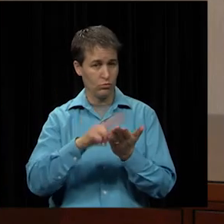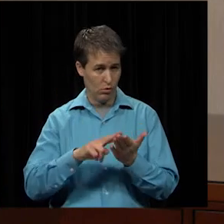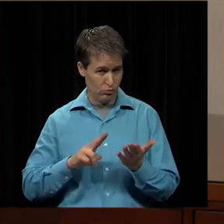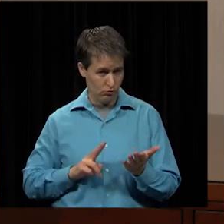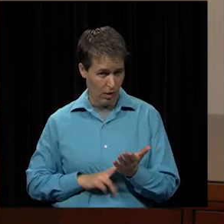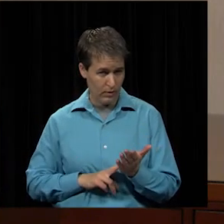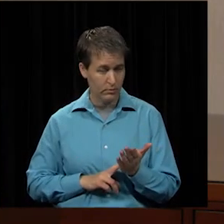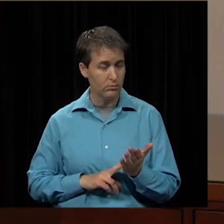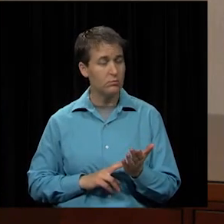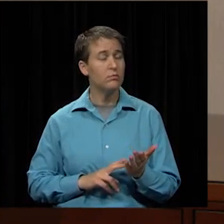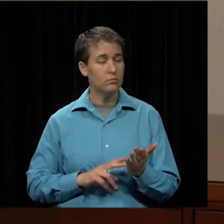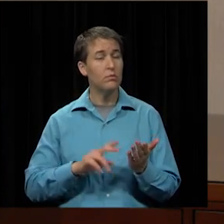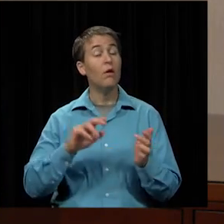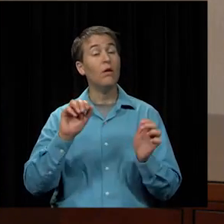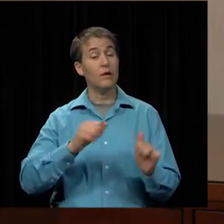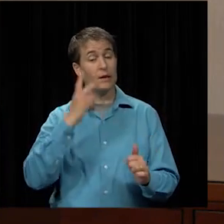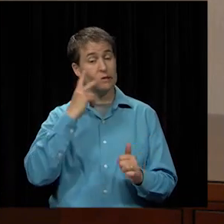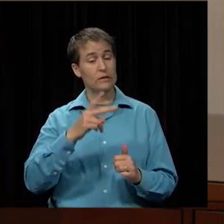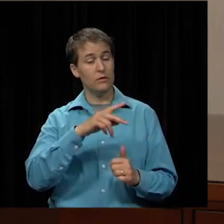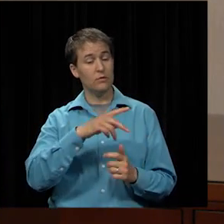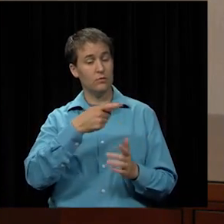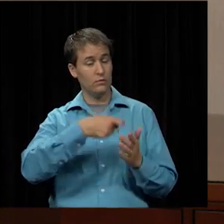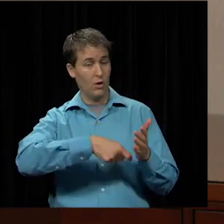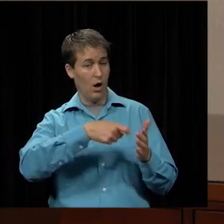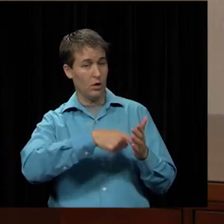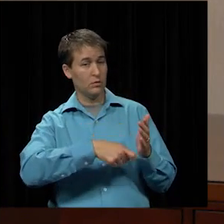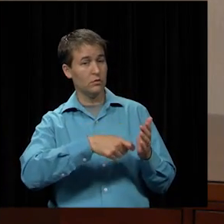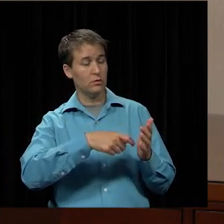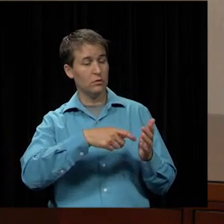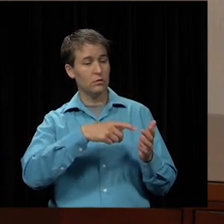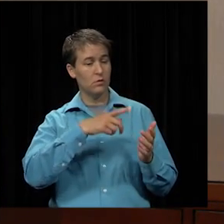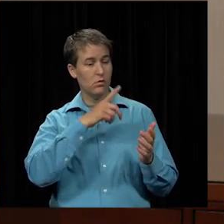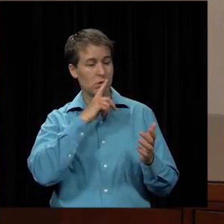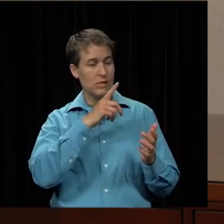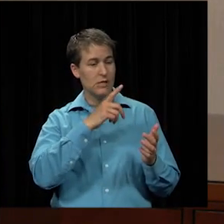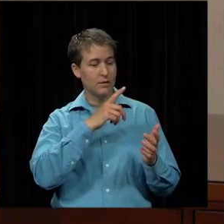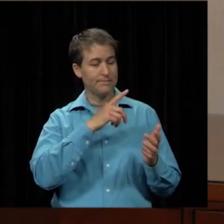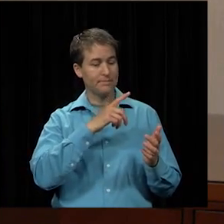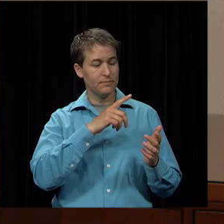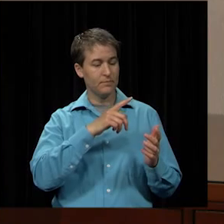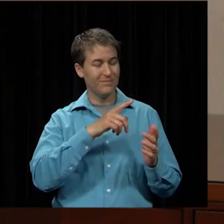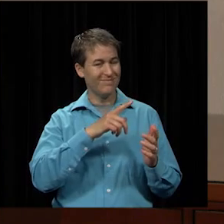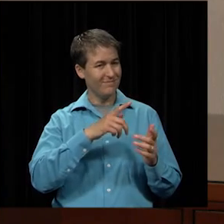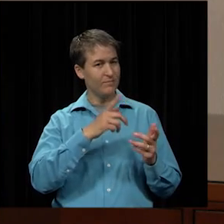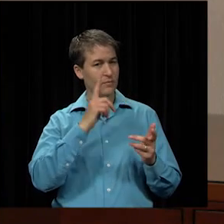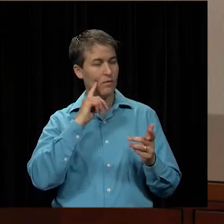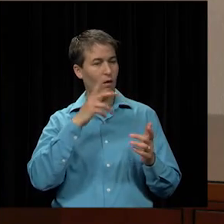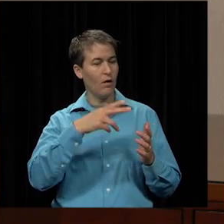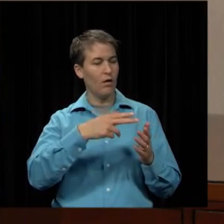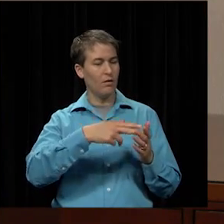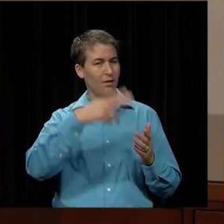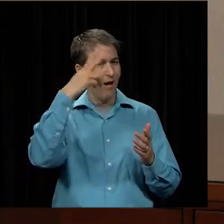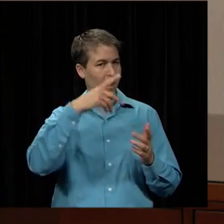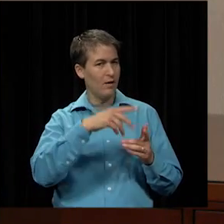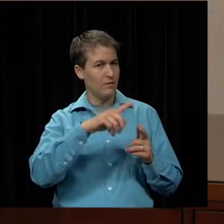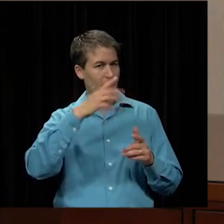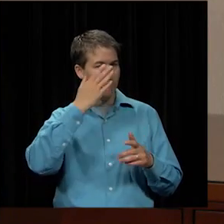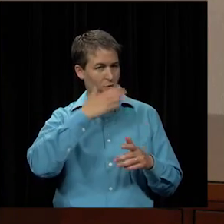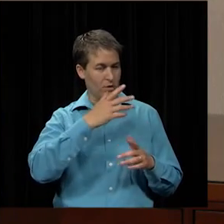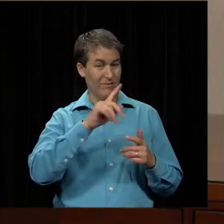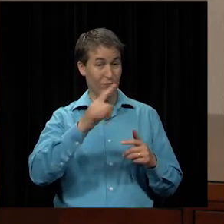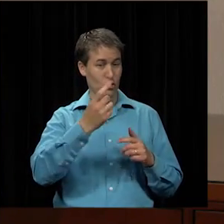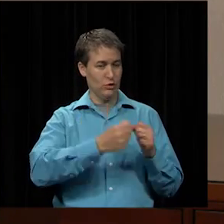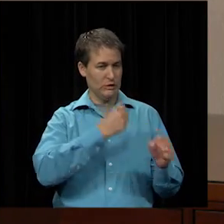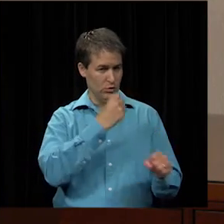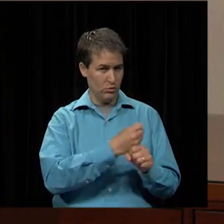as you can see the rates are very heavy in the in the front year of the contract that's really due to some of the